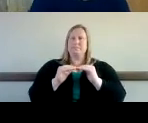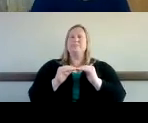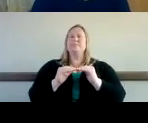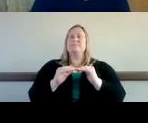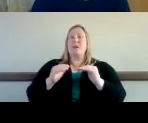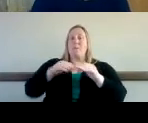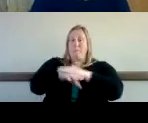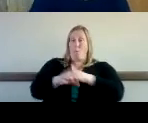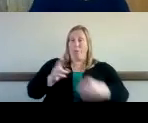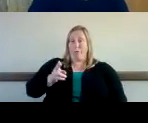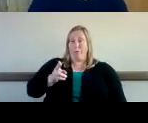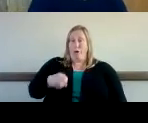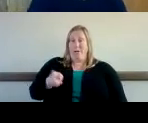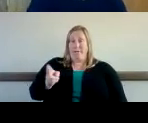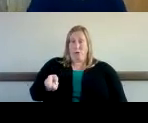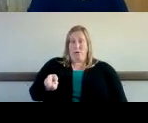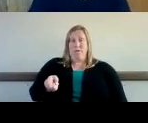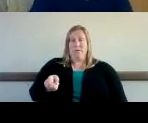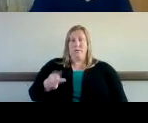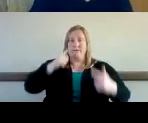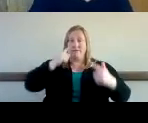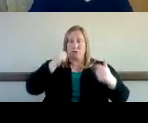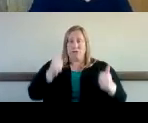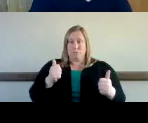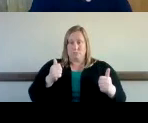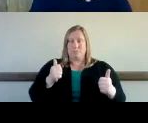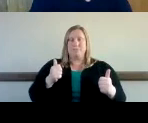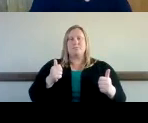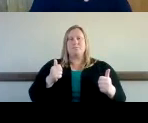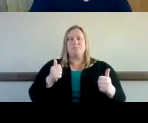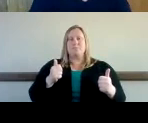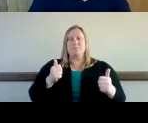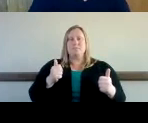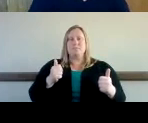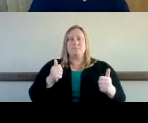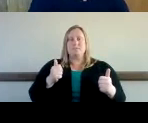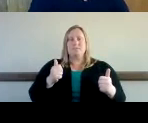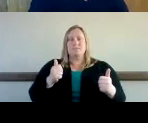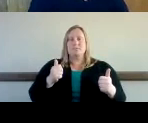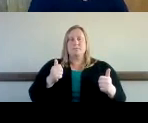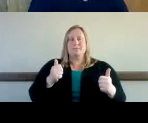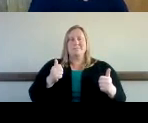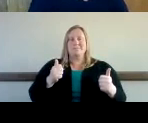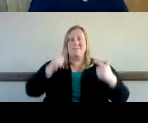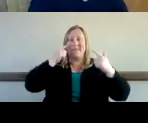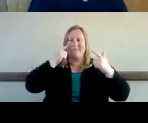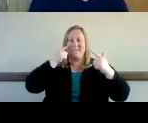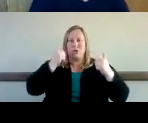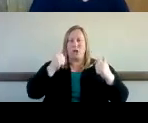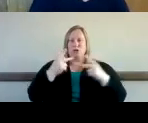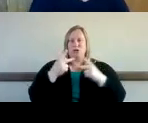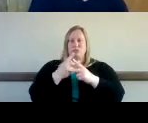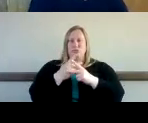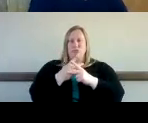hearing and um low vision and he has a progressive hearing and vision loss